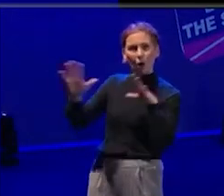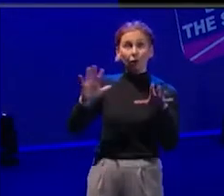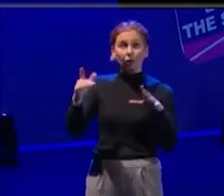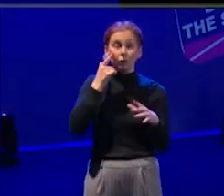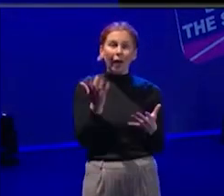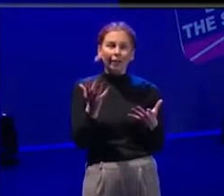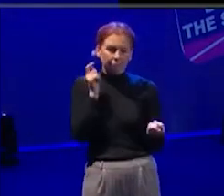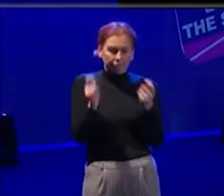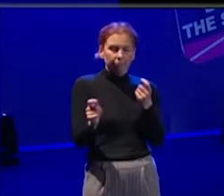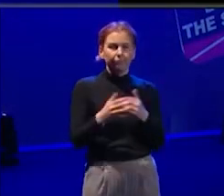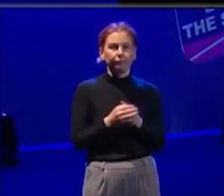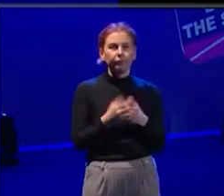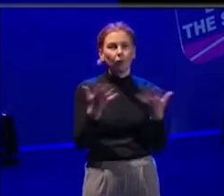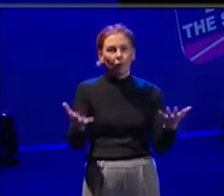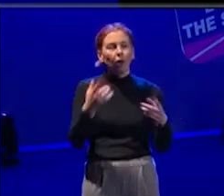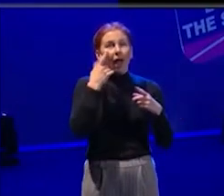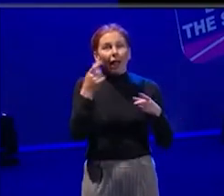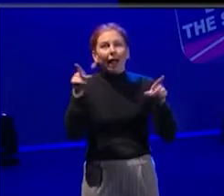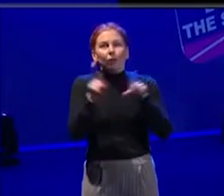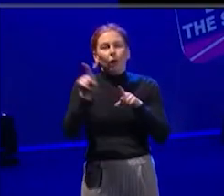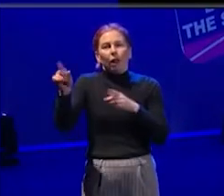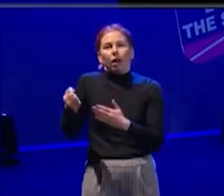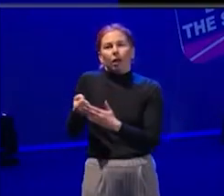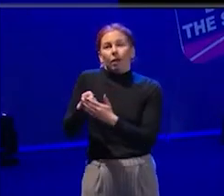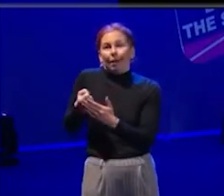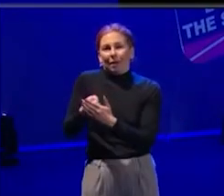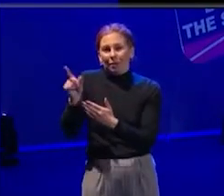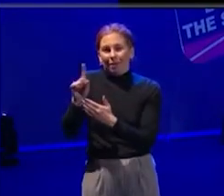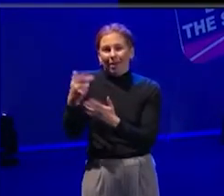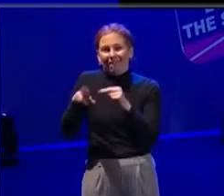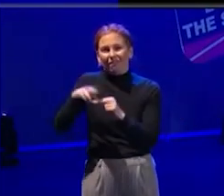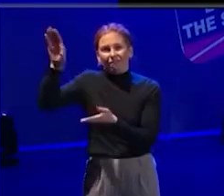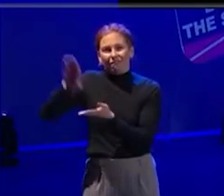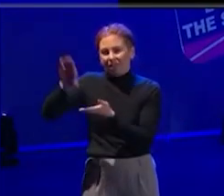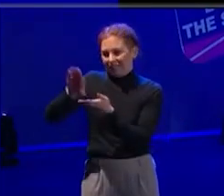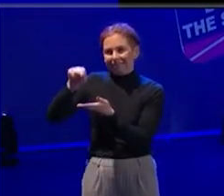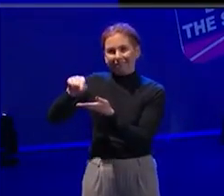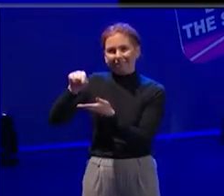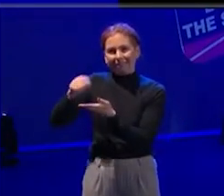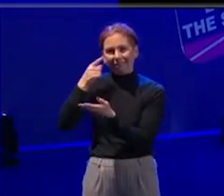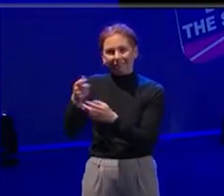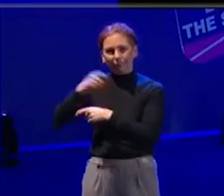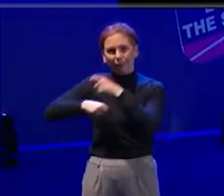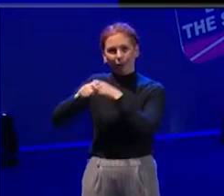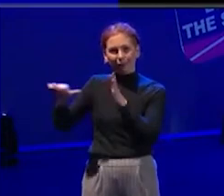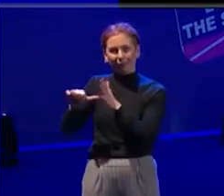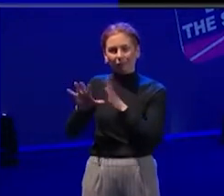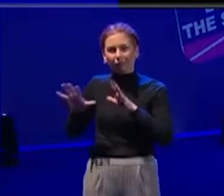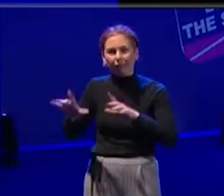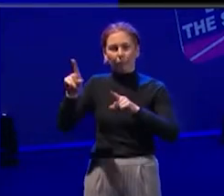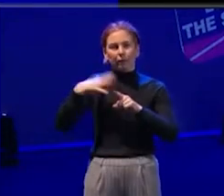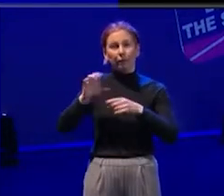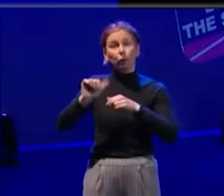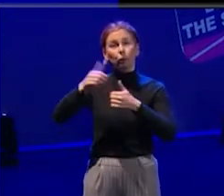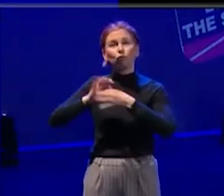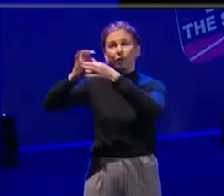But I think that's where I'm digressing here. But that's where having a good relationship with your funders and having that trust for you to be able